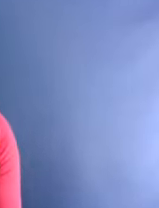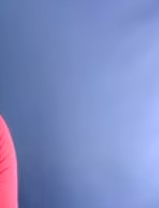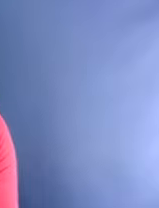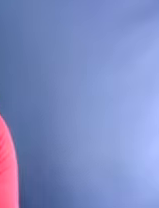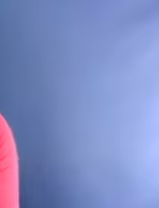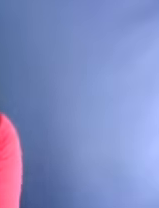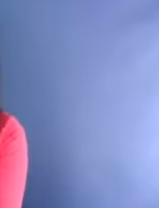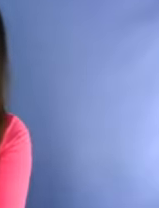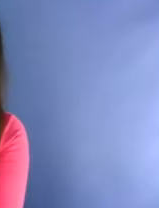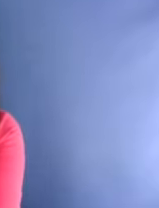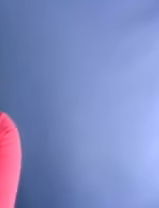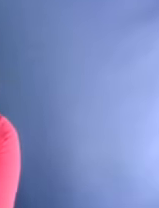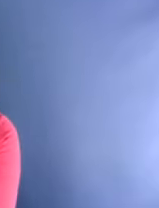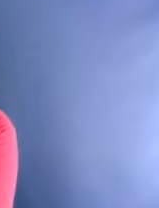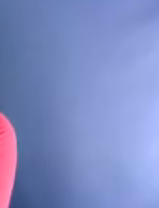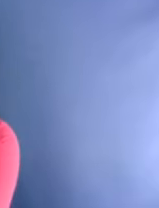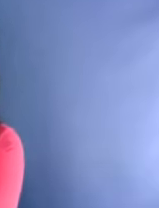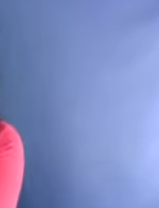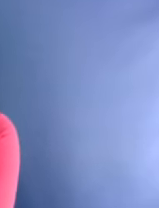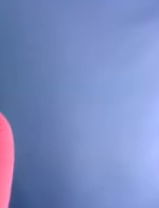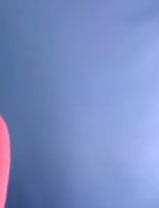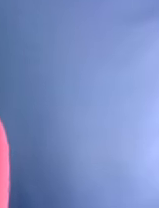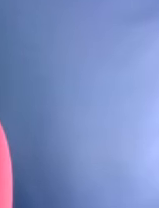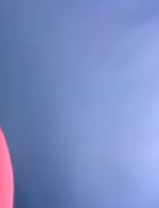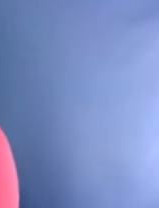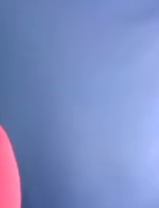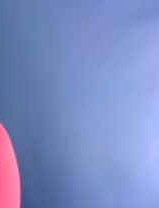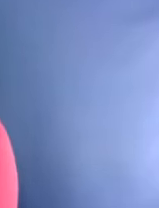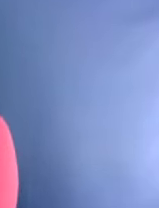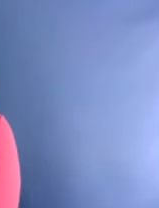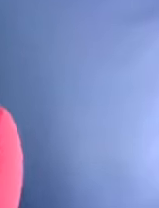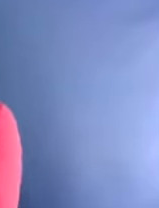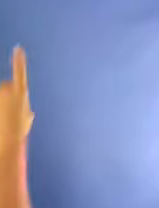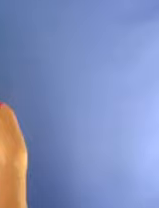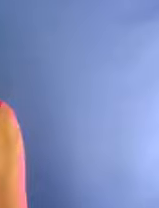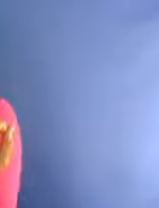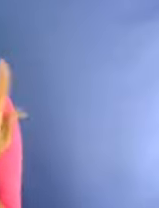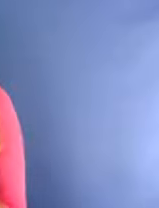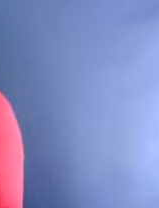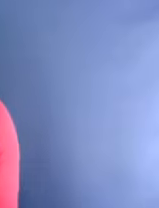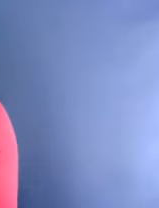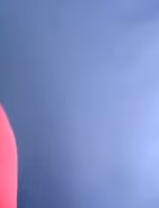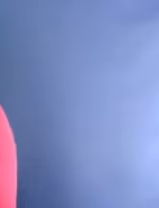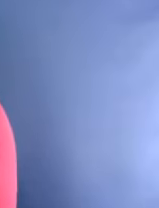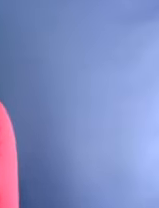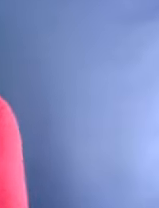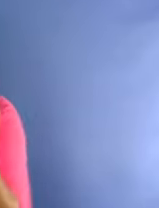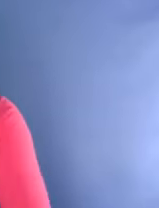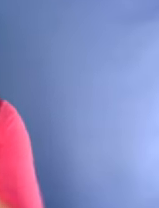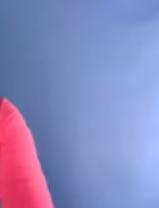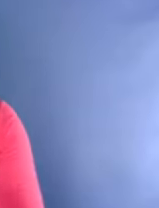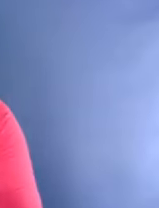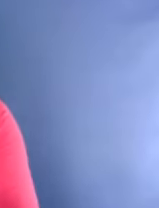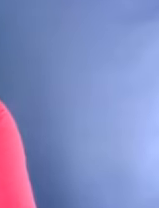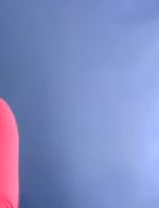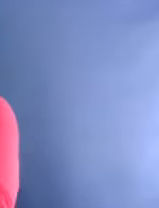society in general are unable to understand the experiences of abuse and their barriers to accessing support due to